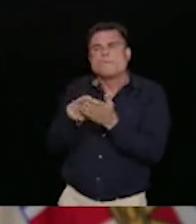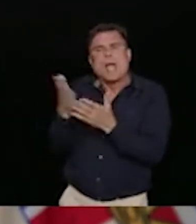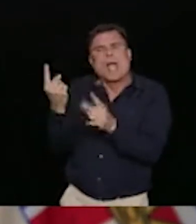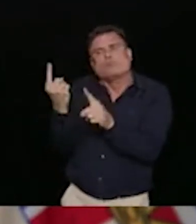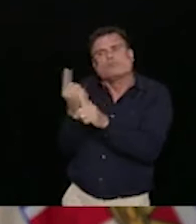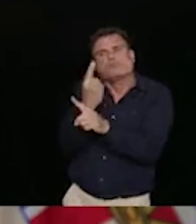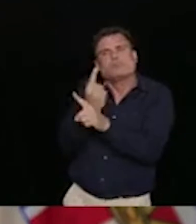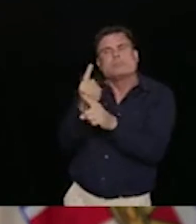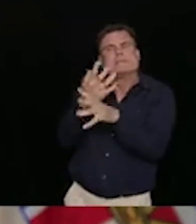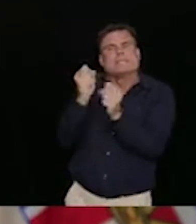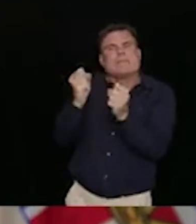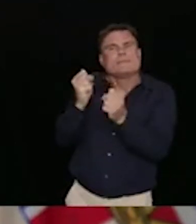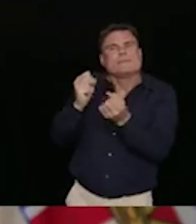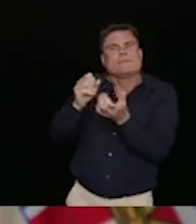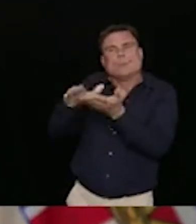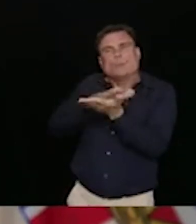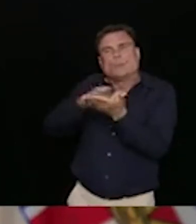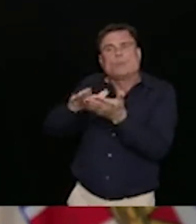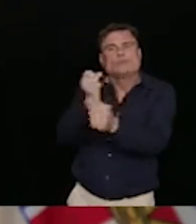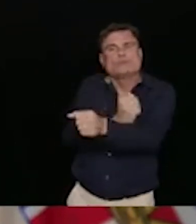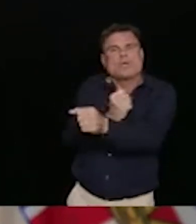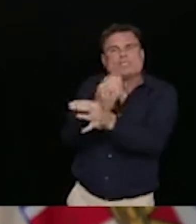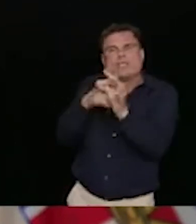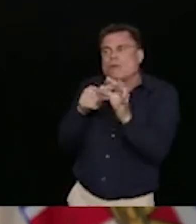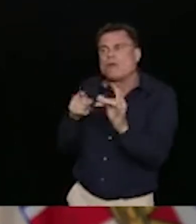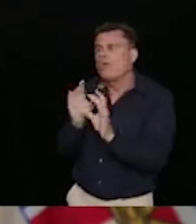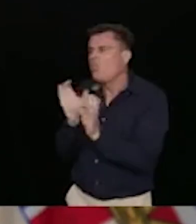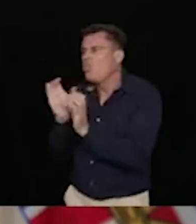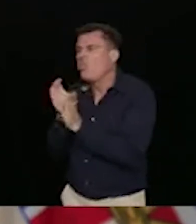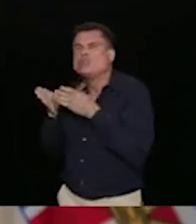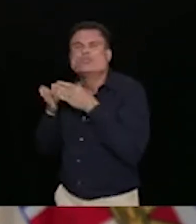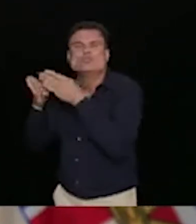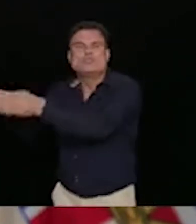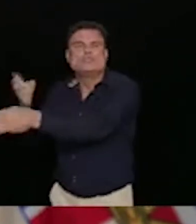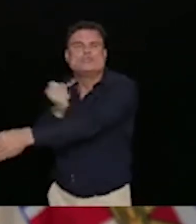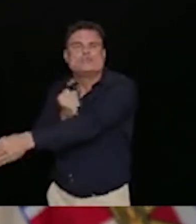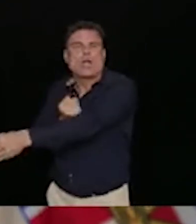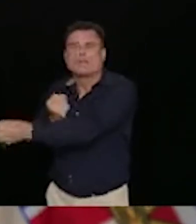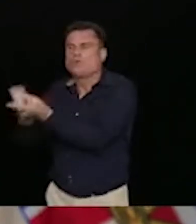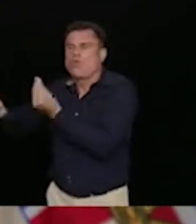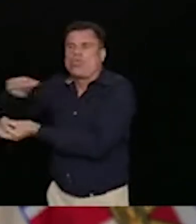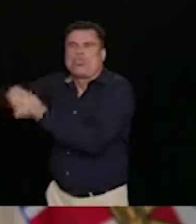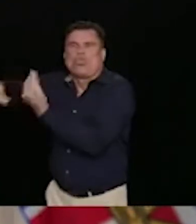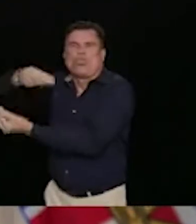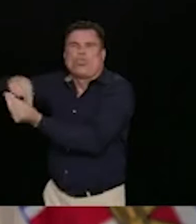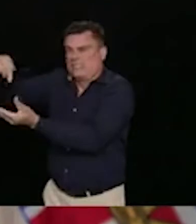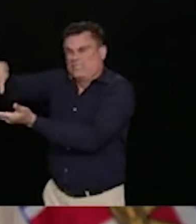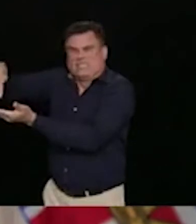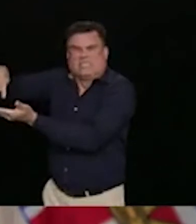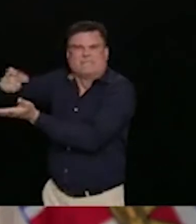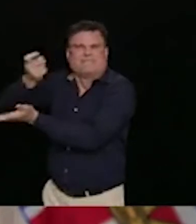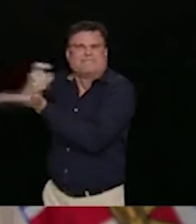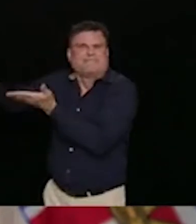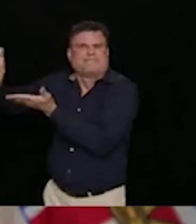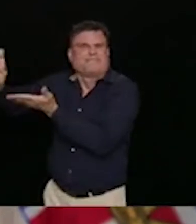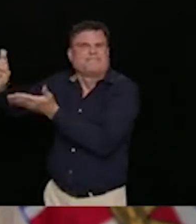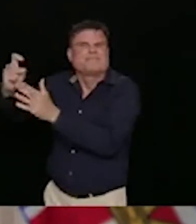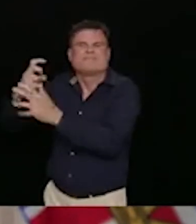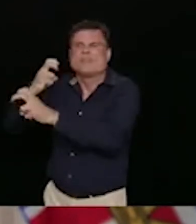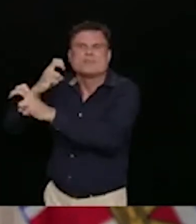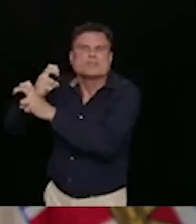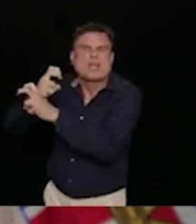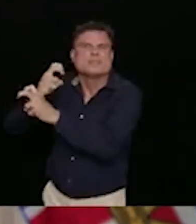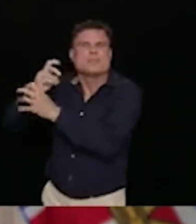once again that the toxicity of the drugs on our streets right now is through the roof. We are seeing very high levels